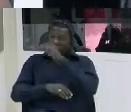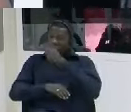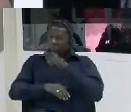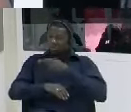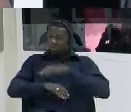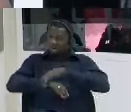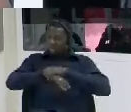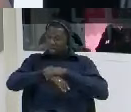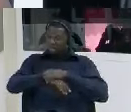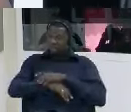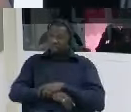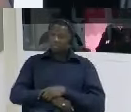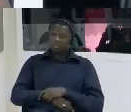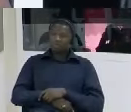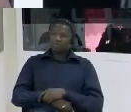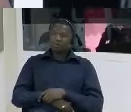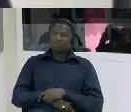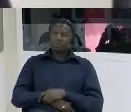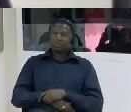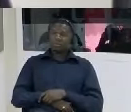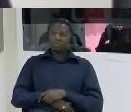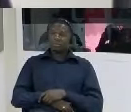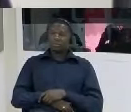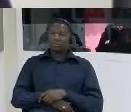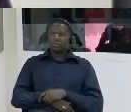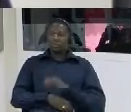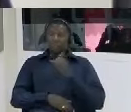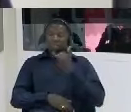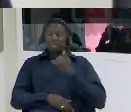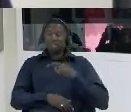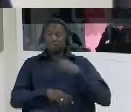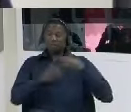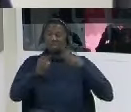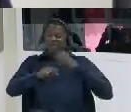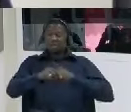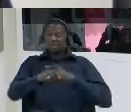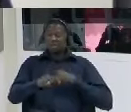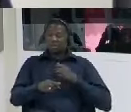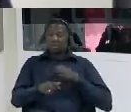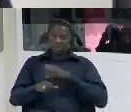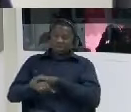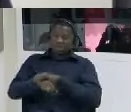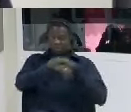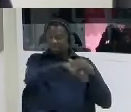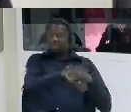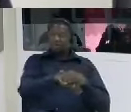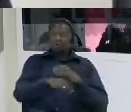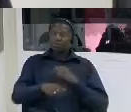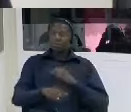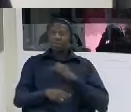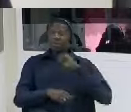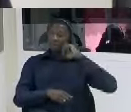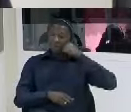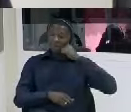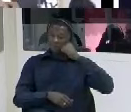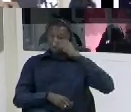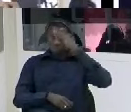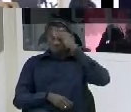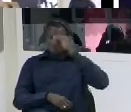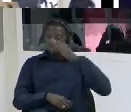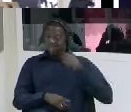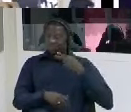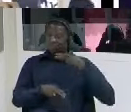yes that was the time they hand me over with the junglers the black black boys they said let me go downstairs i went downstairs